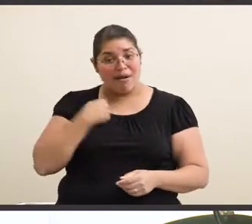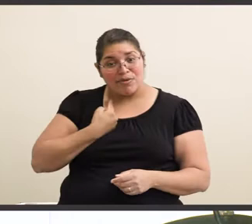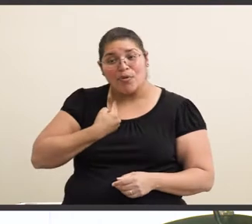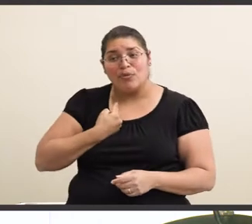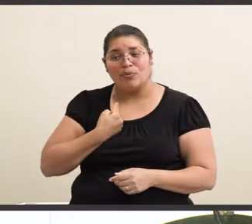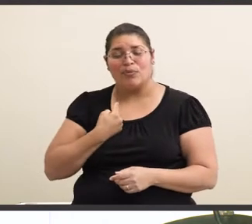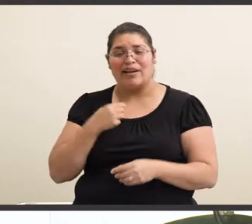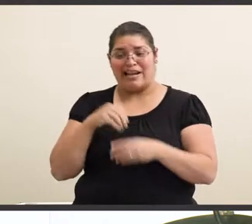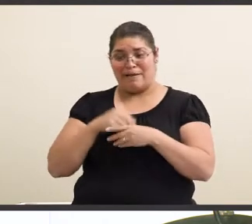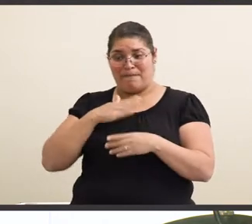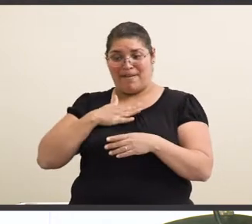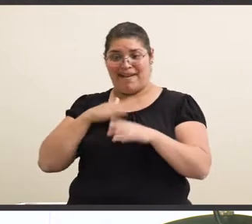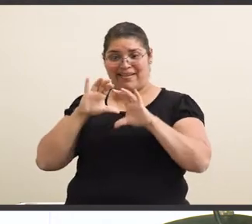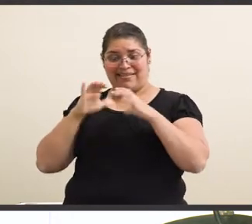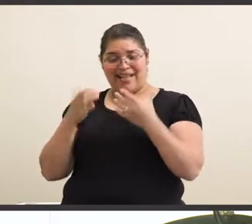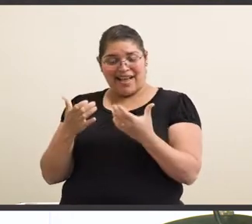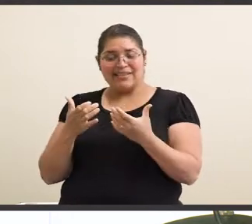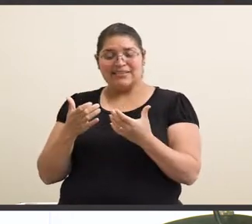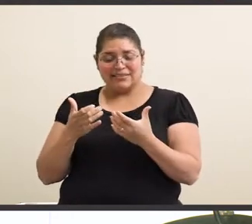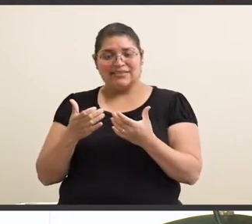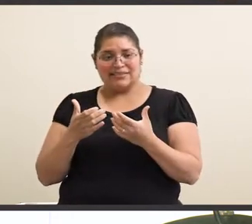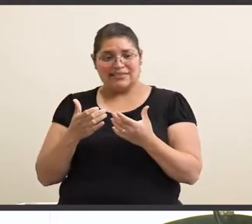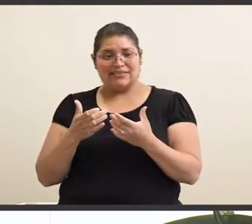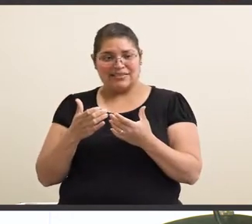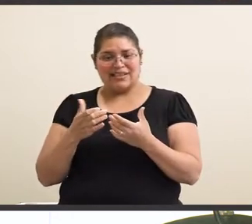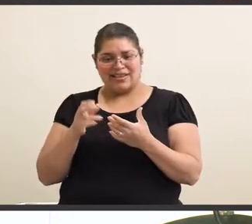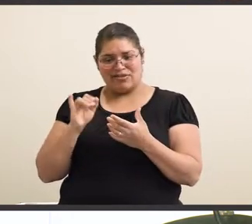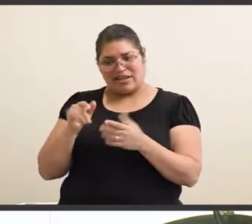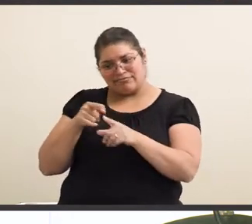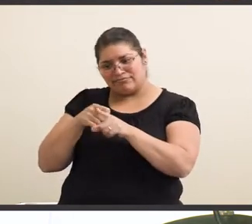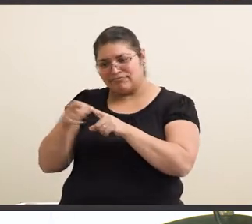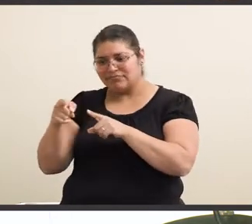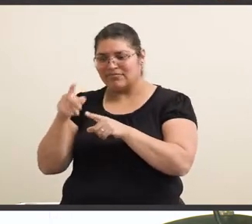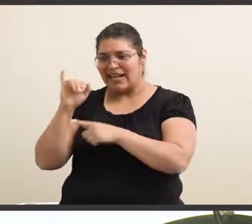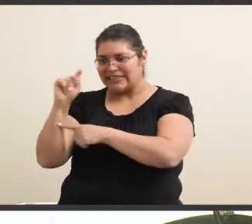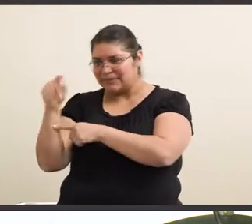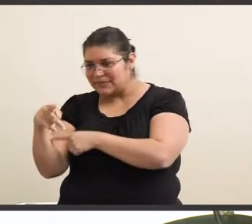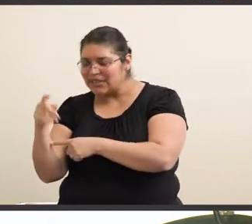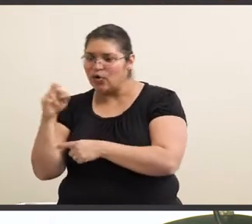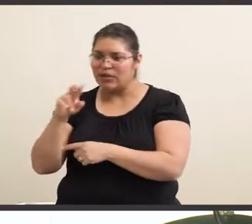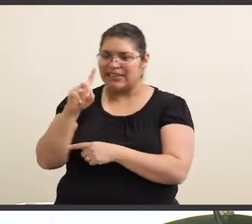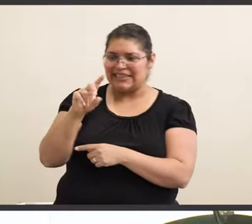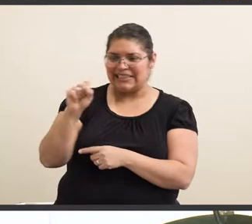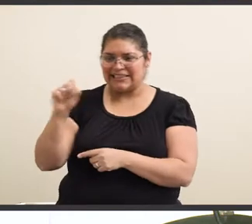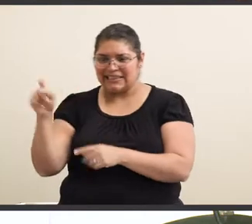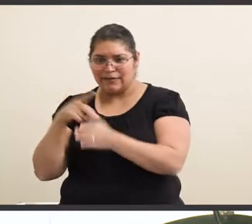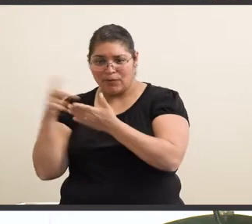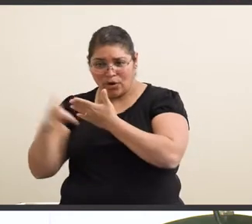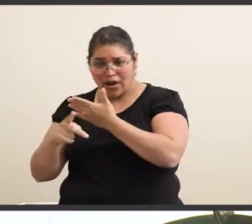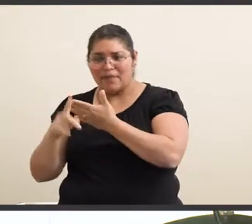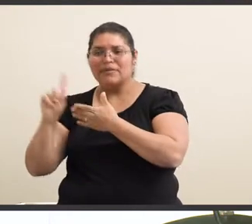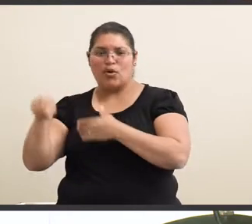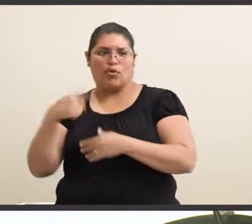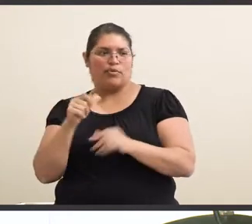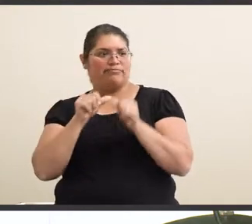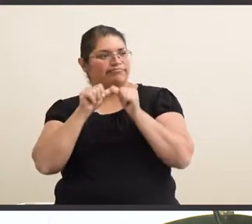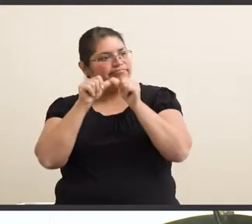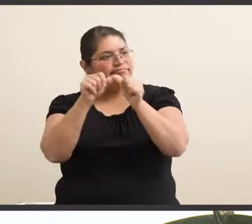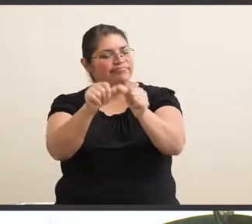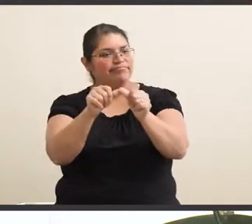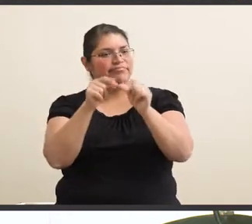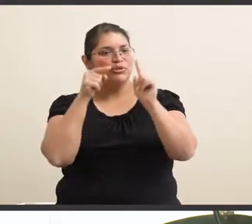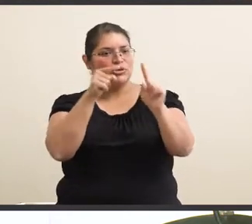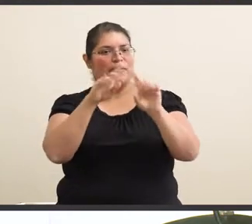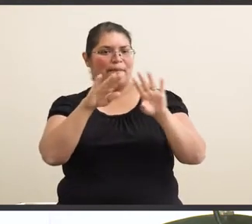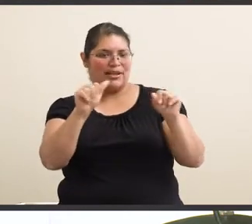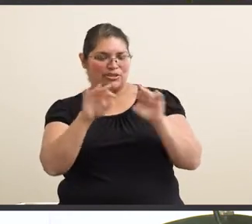person from my class that specializes in either the ITP or the DSS program that's actually continuing to pursue